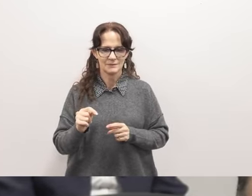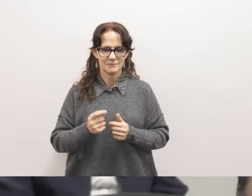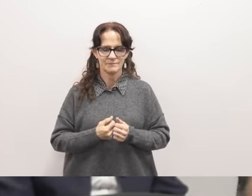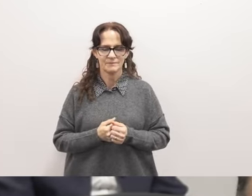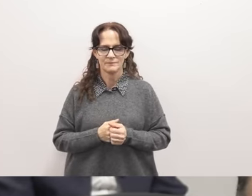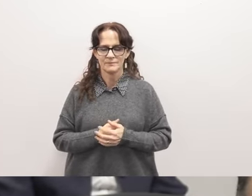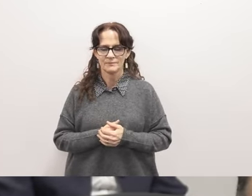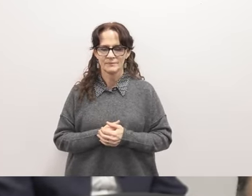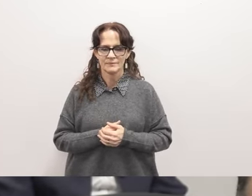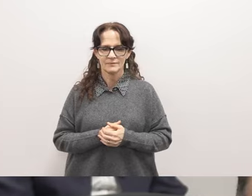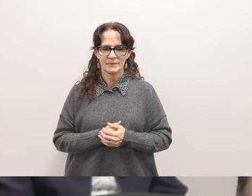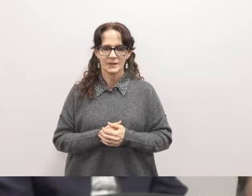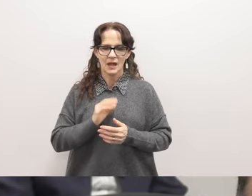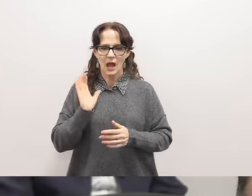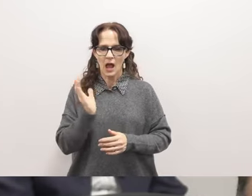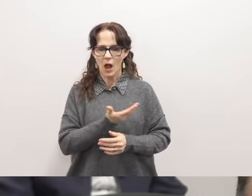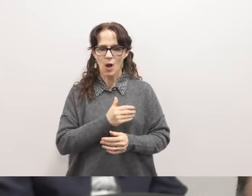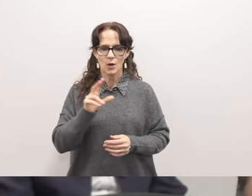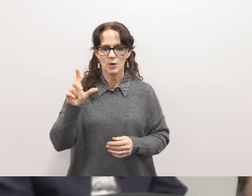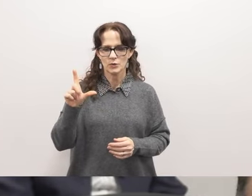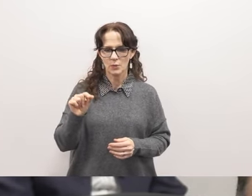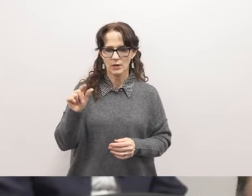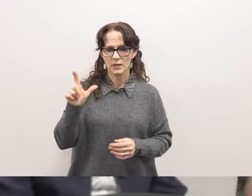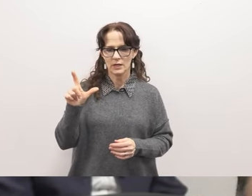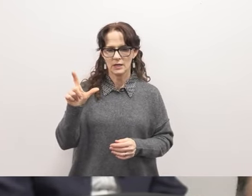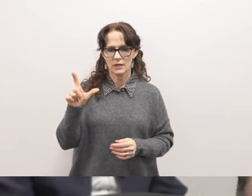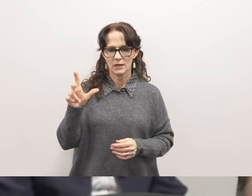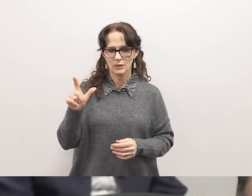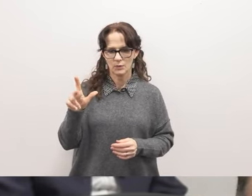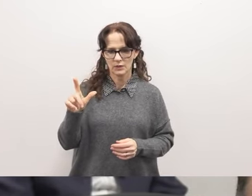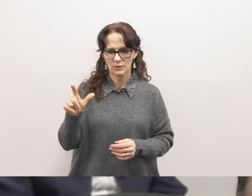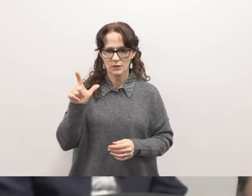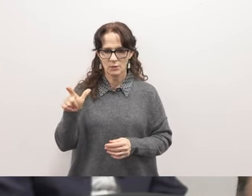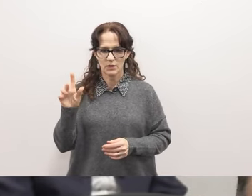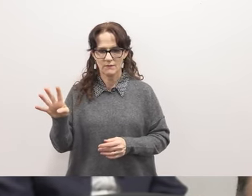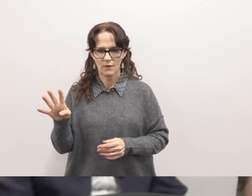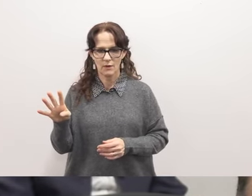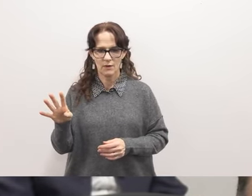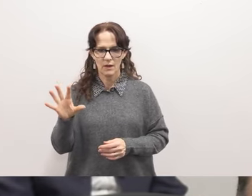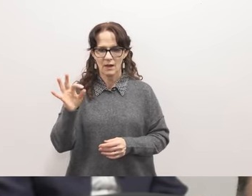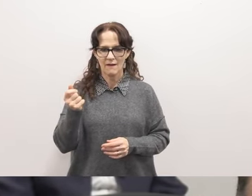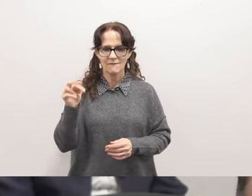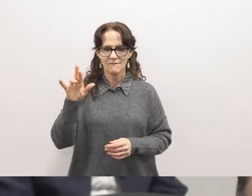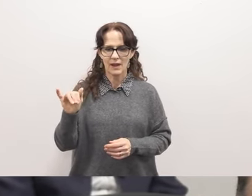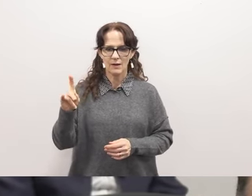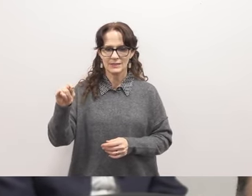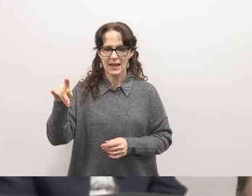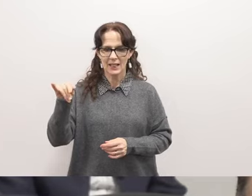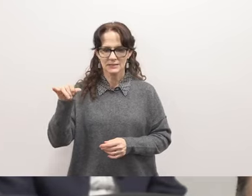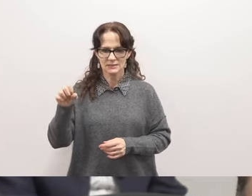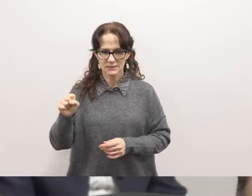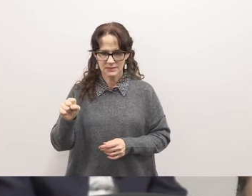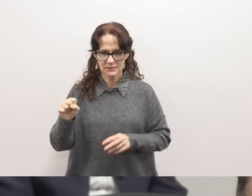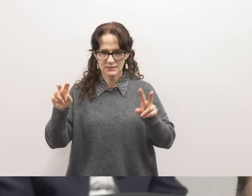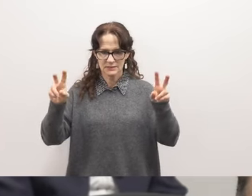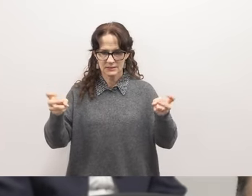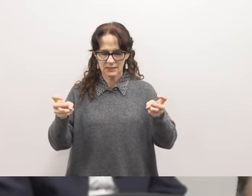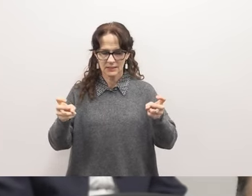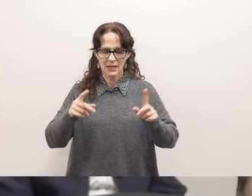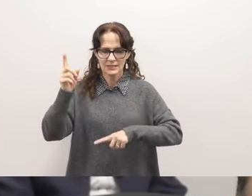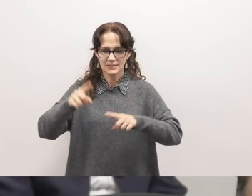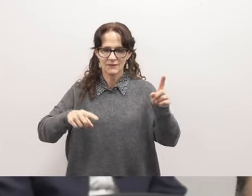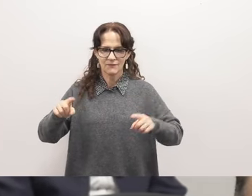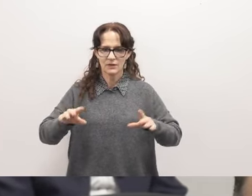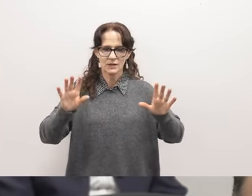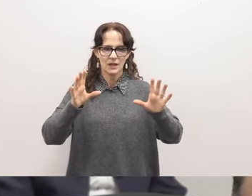our overarching 2023-2024 theme of fairy tales homecoming featured different storybooks